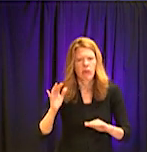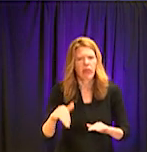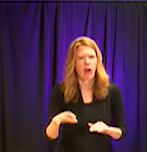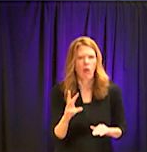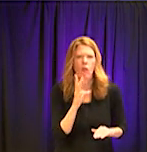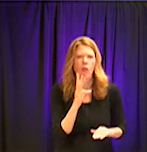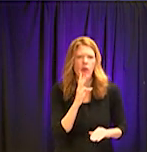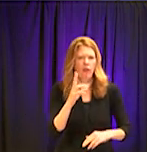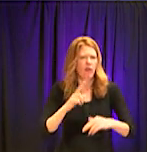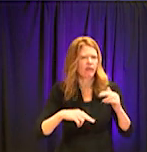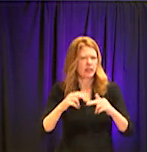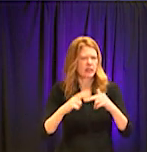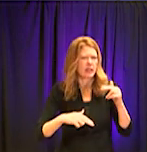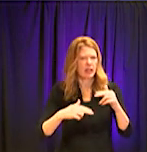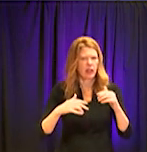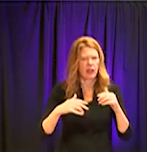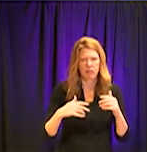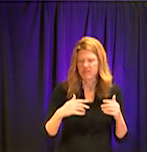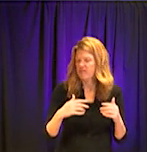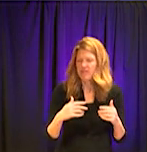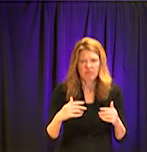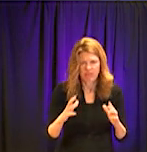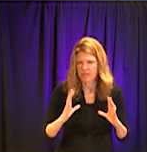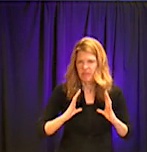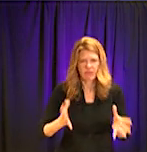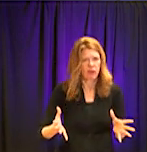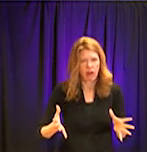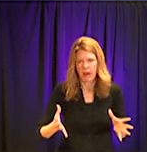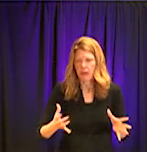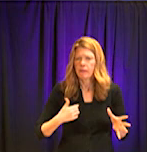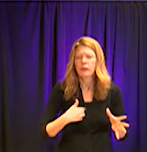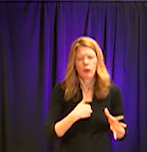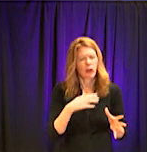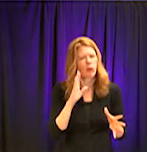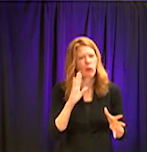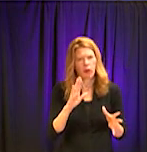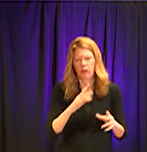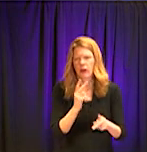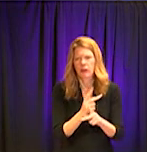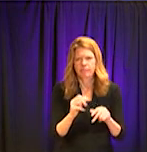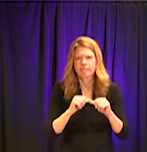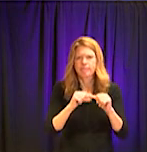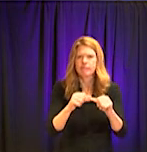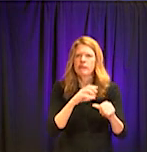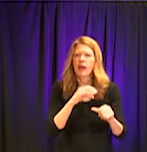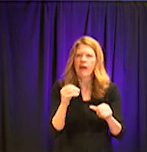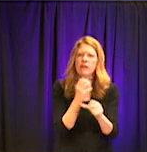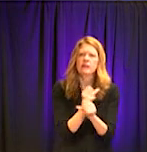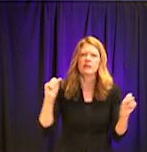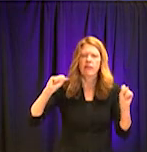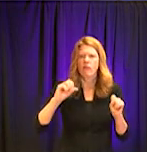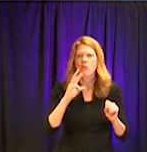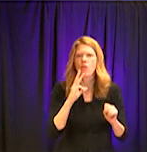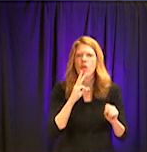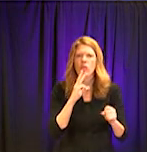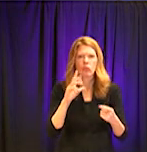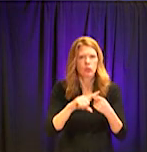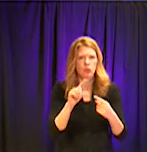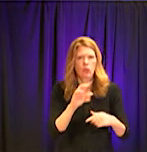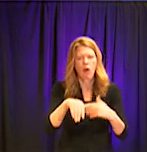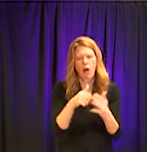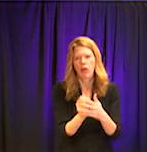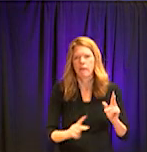24-7, that we continually provide and produce clean, safe drinking water to the citizens of the county.